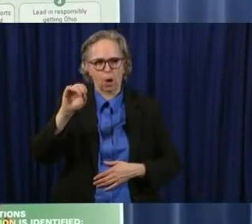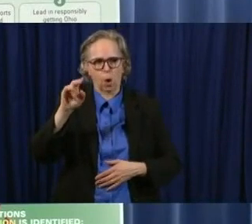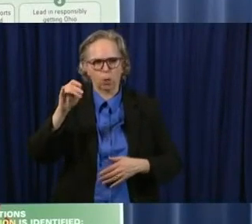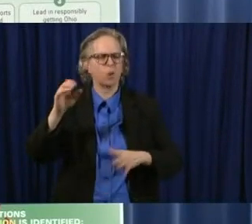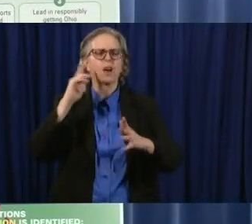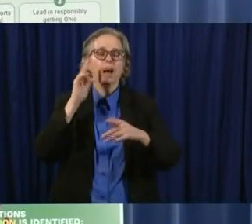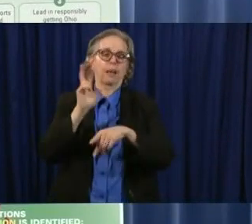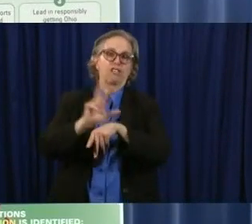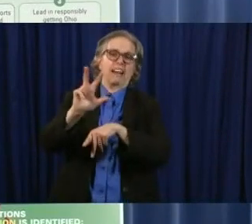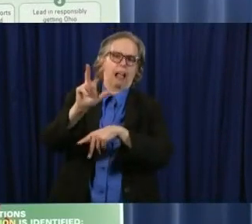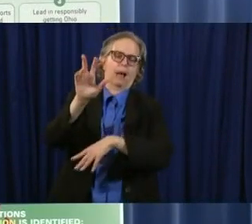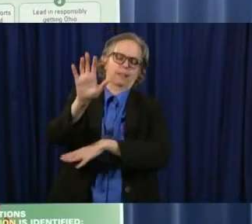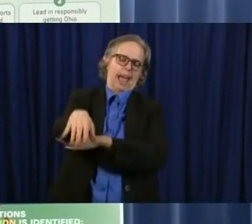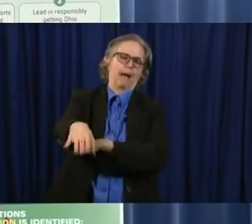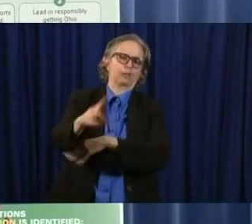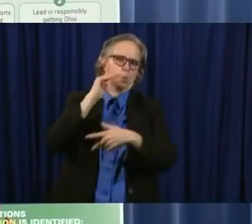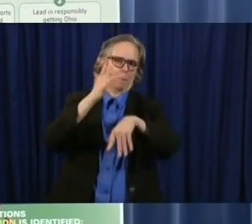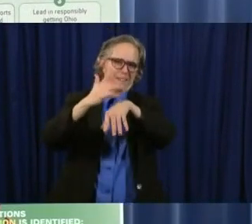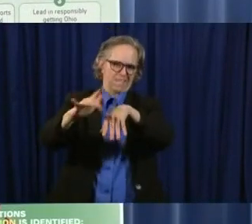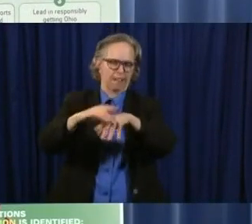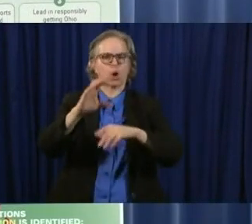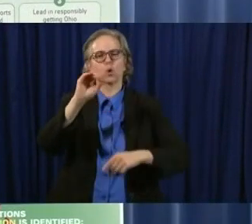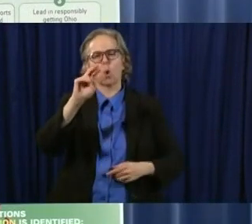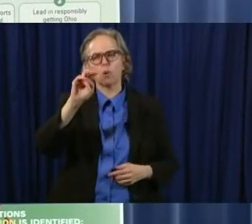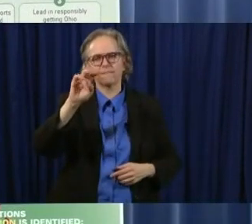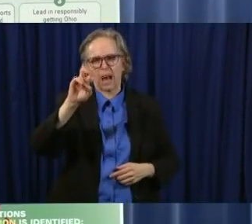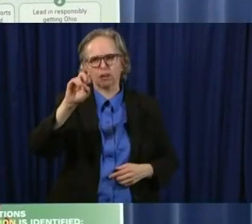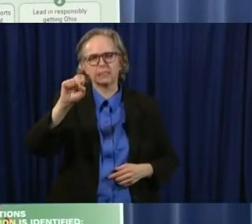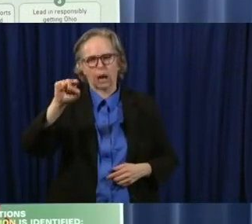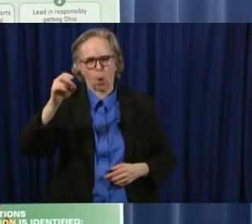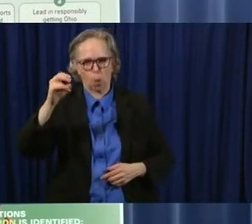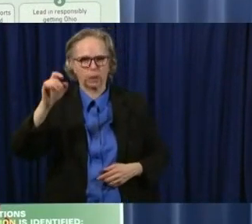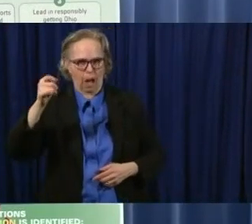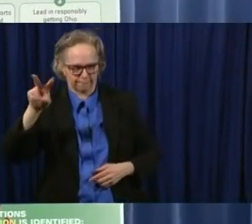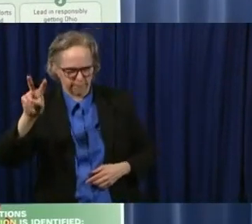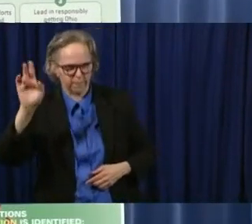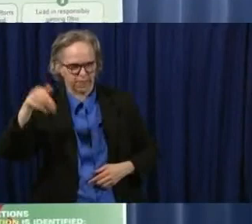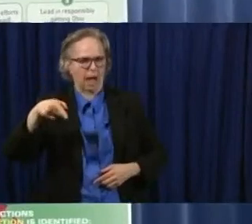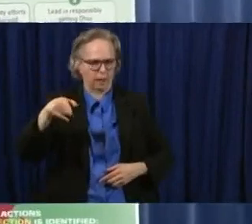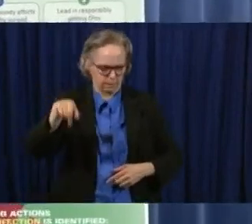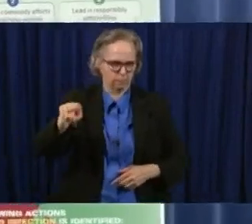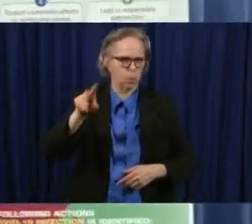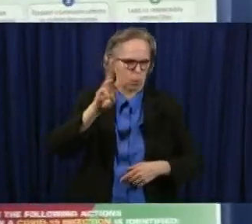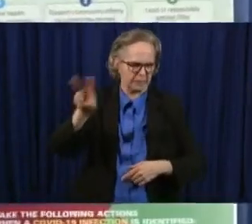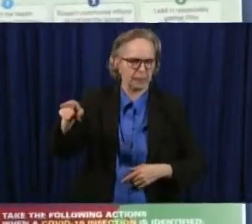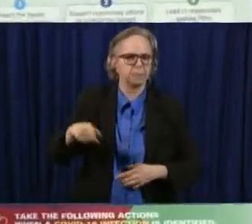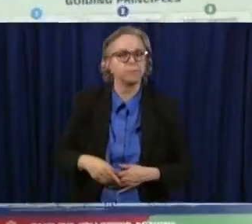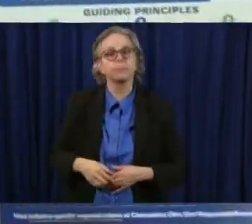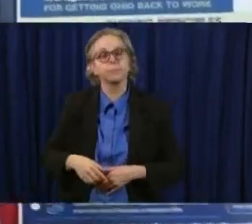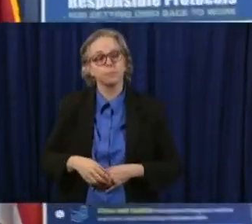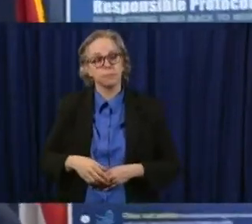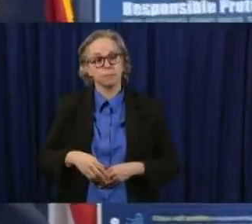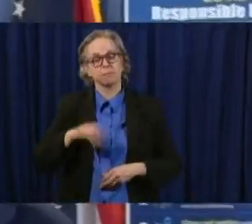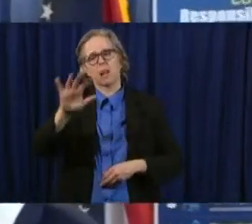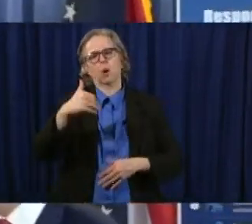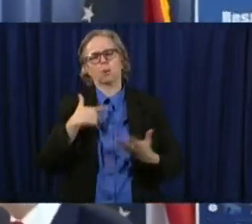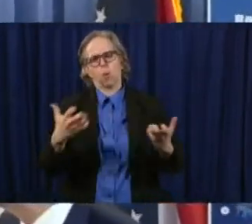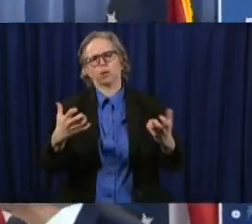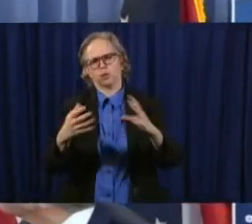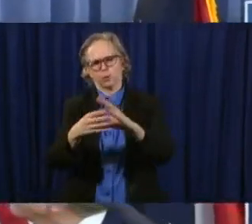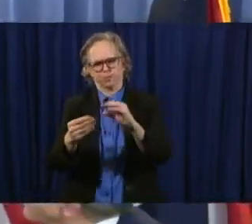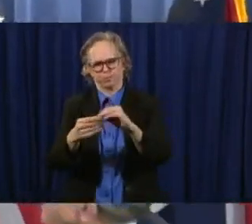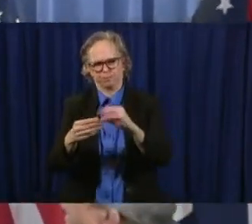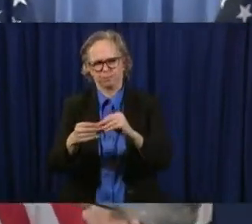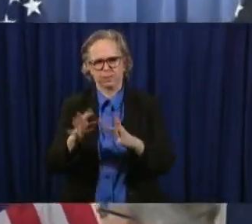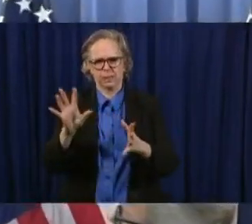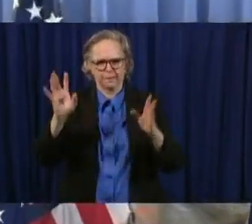guess they'll be up. Um, so they'll be up on our web page and people can look at them. Now, let's go directly to the manufacturing.